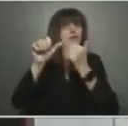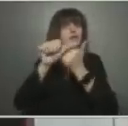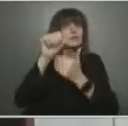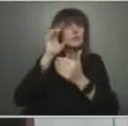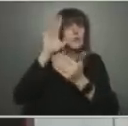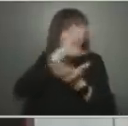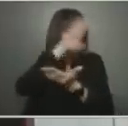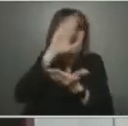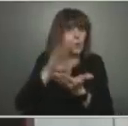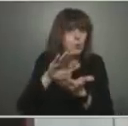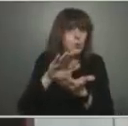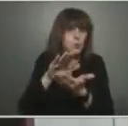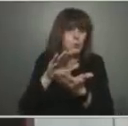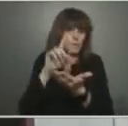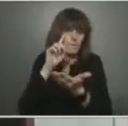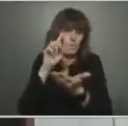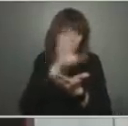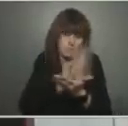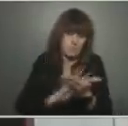Thanks, everyone.